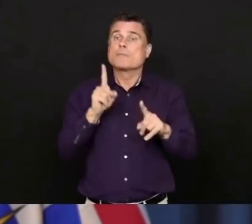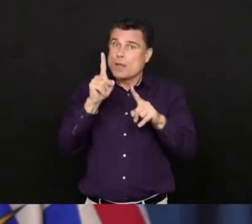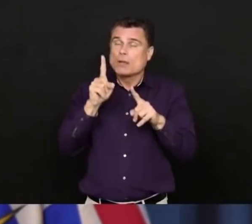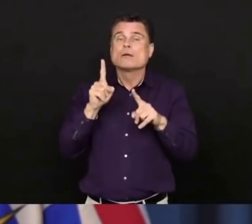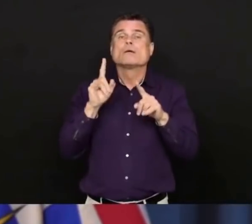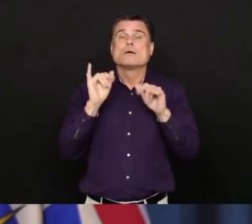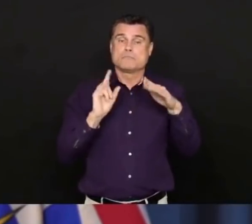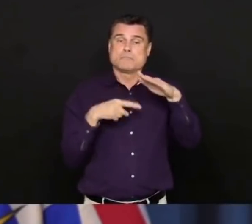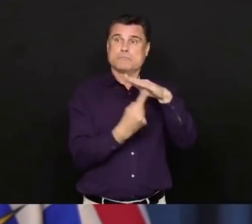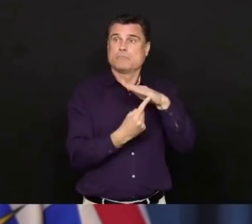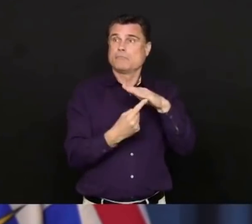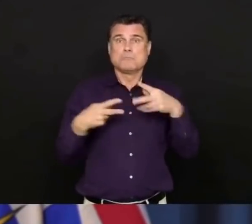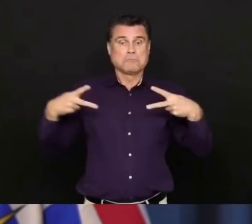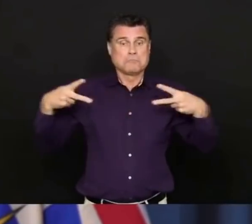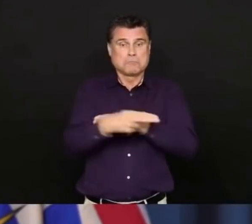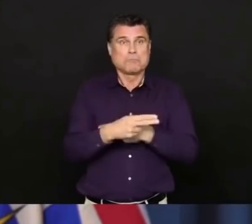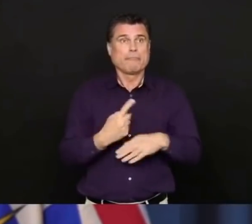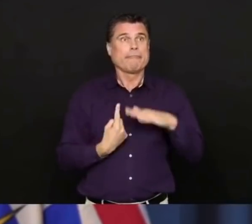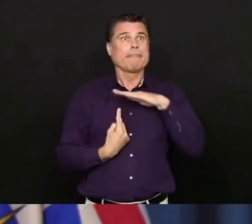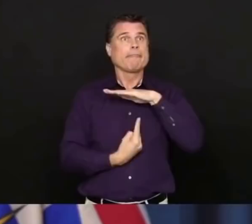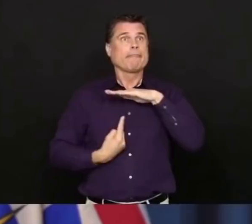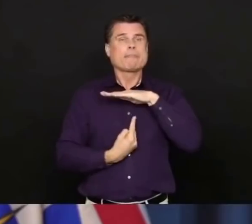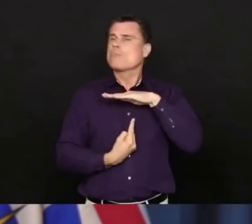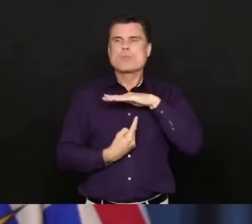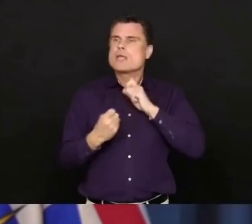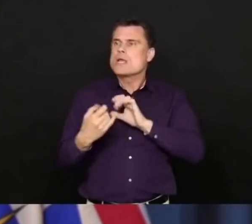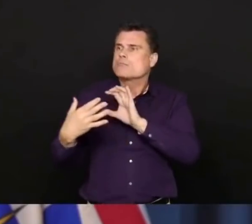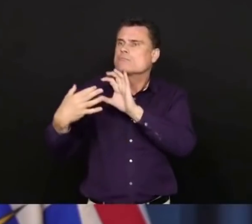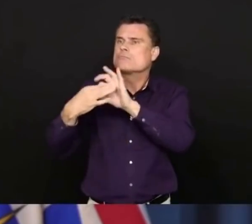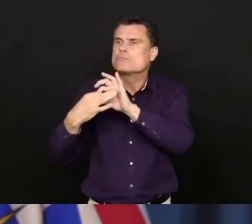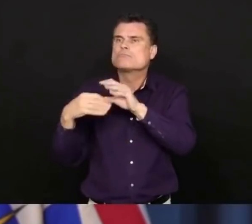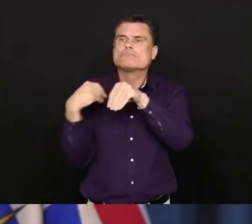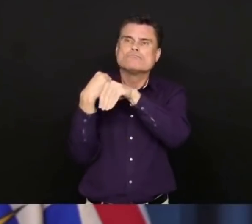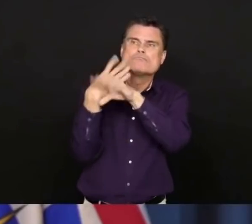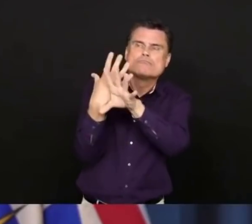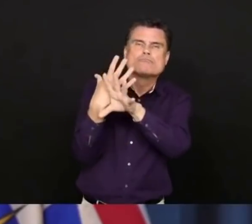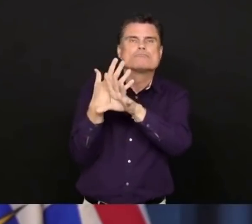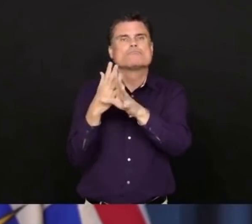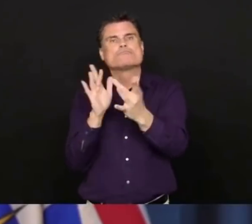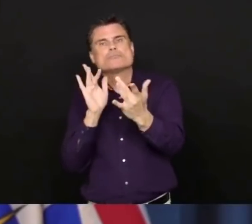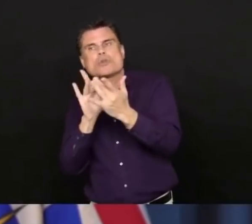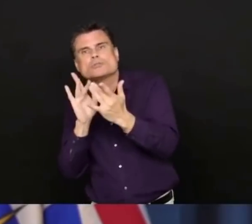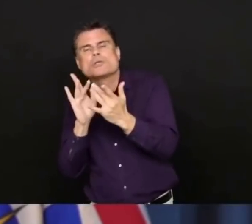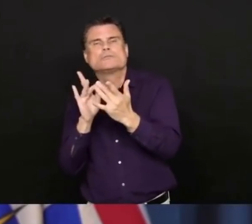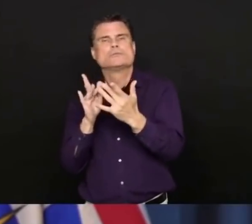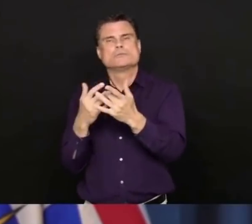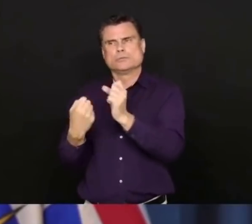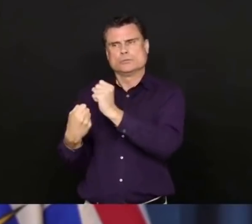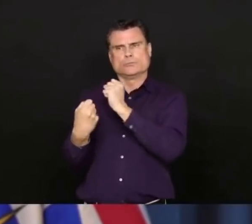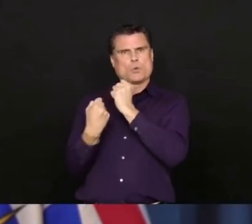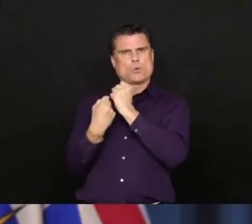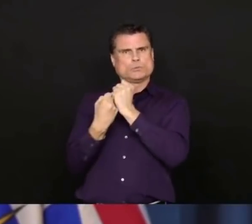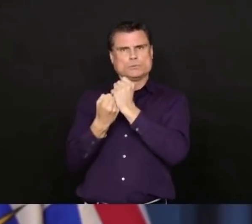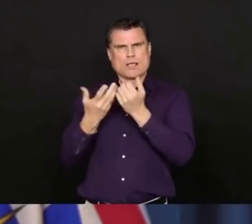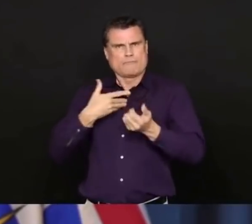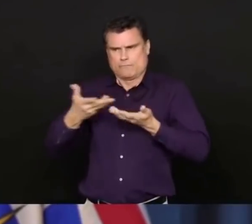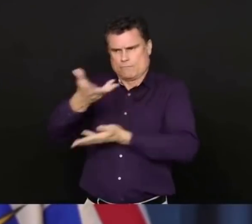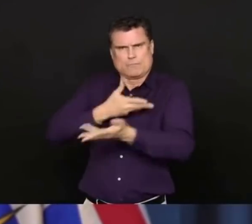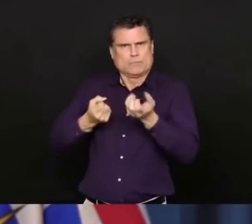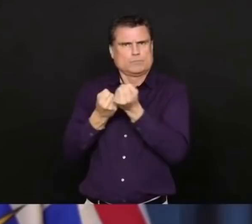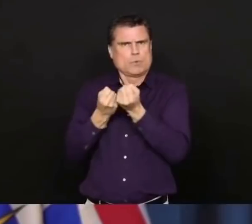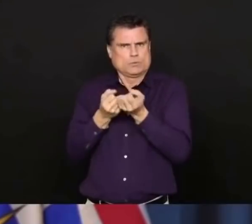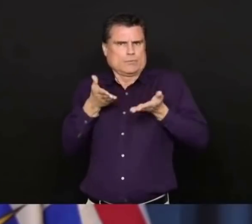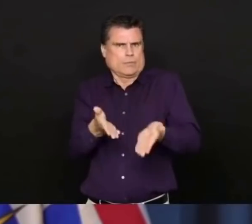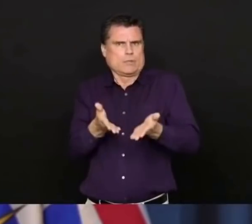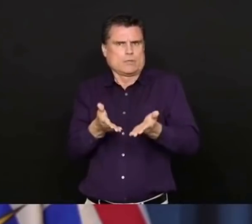stay connected in doing that. To stay socially connected, to find those ways of reaching out to each other and supporting each other while